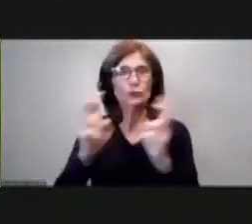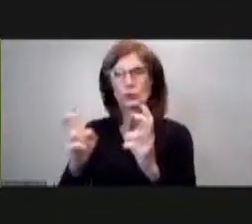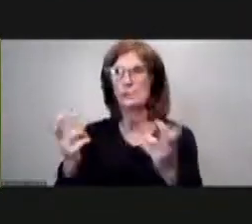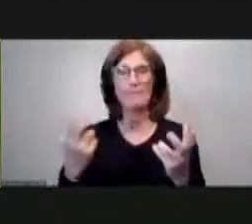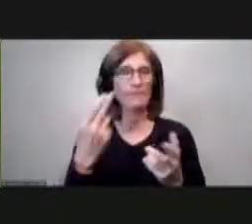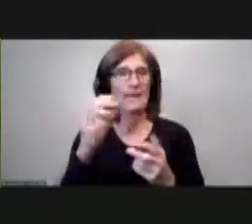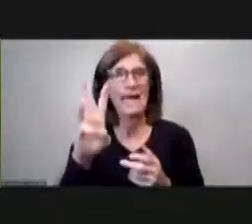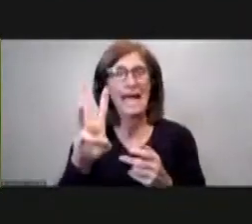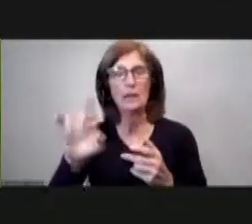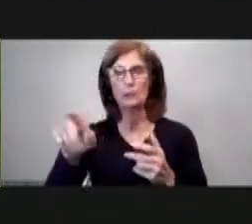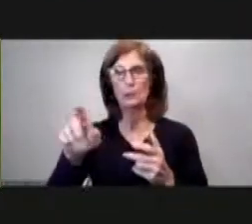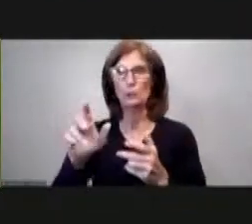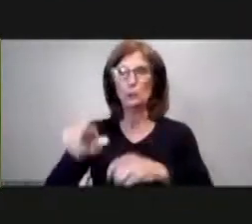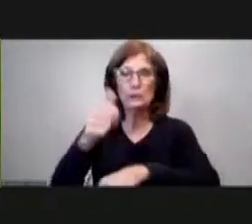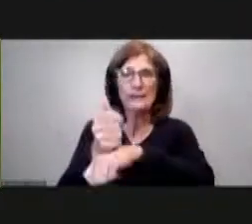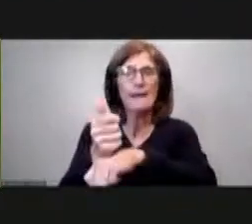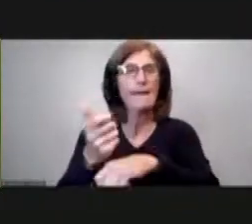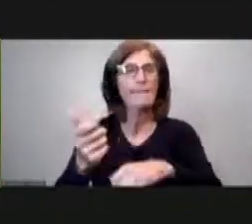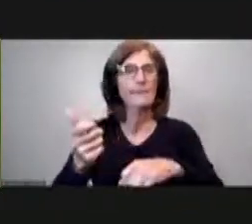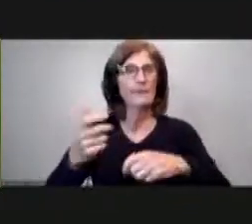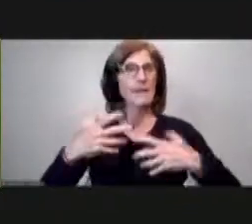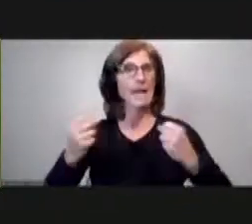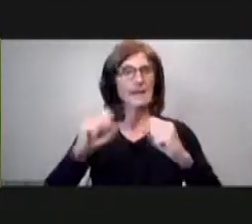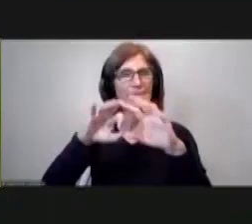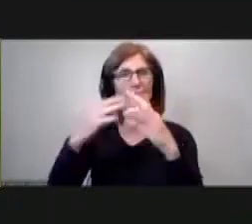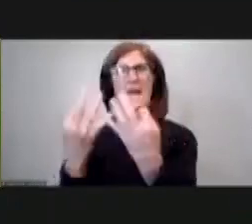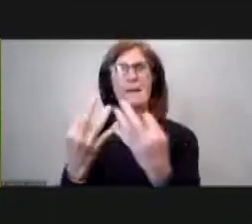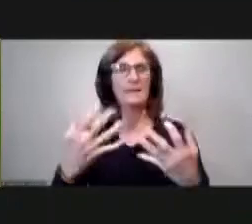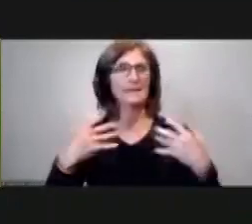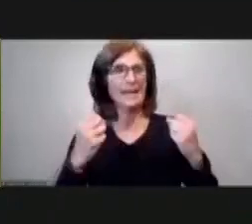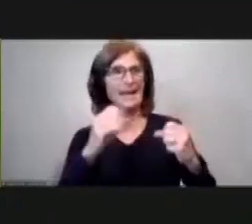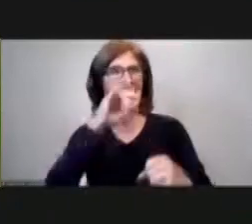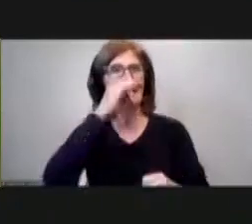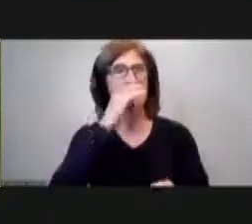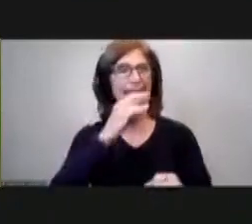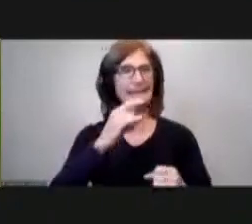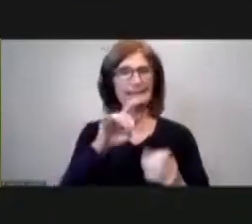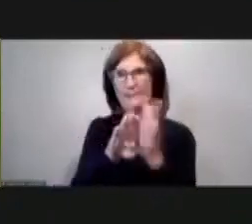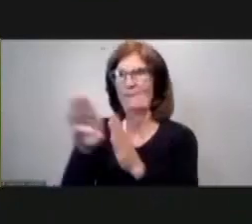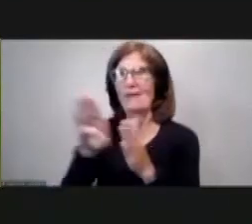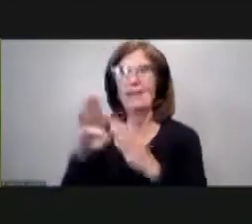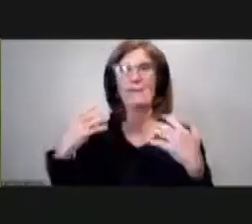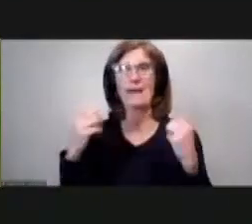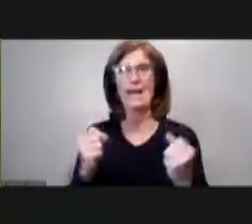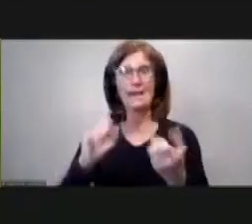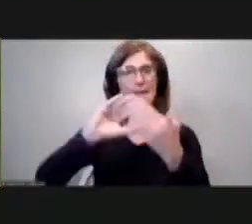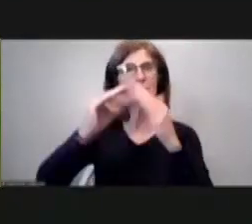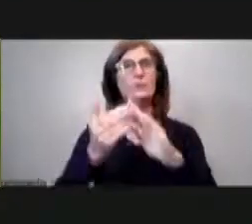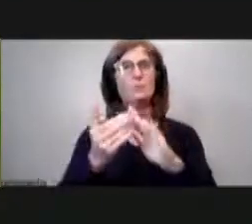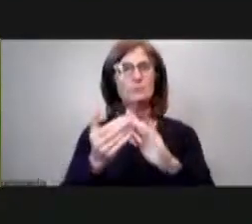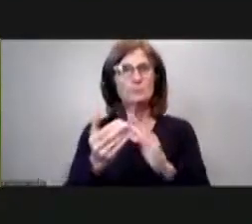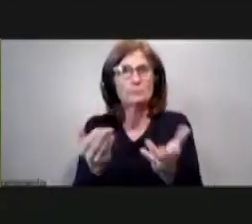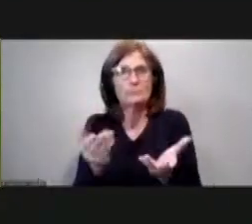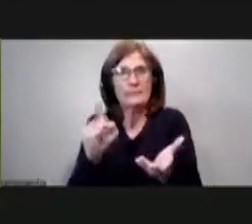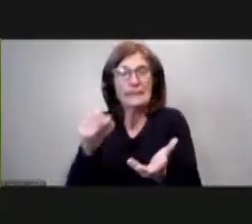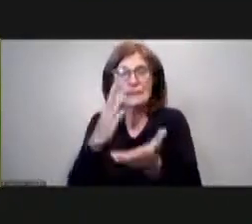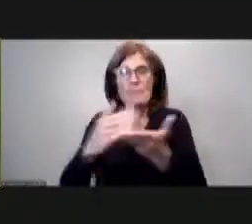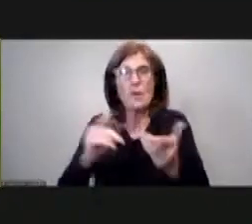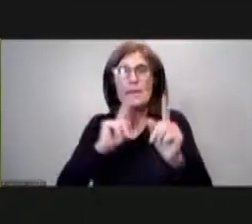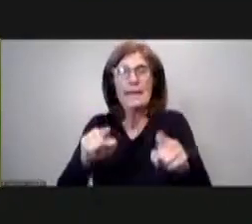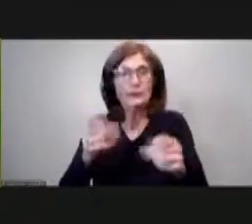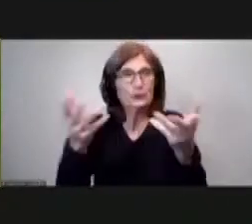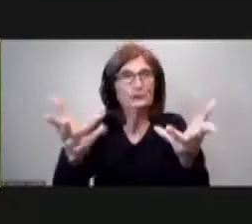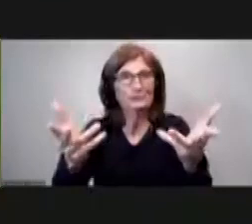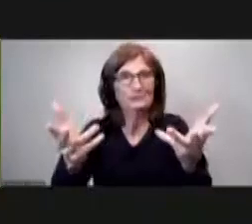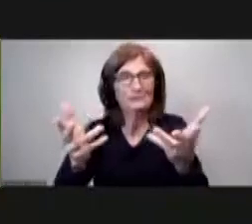how to create healthy families healthy people healthy kids healthy communities at this table and this is one part of the answer um